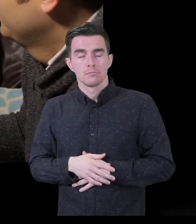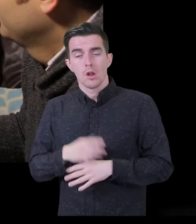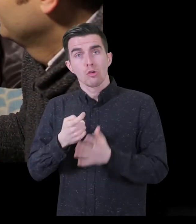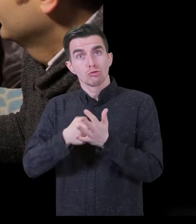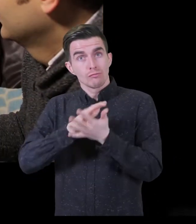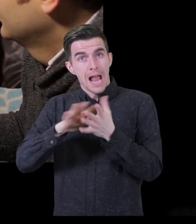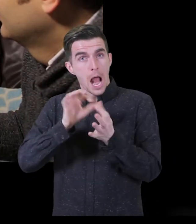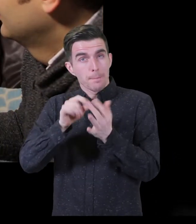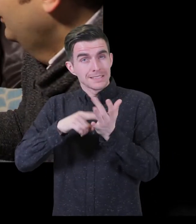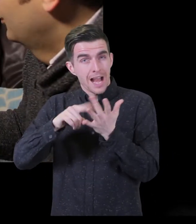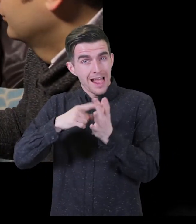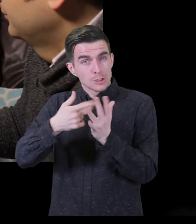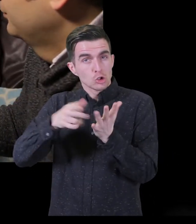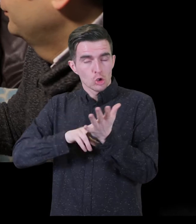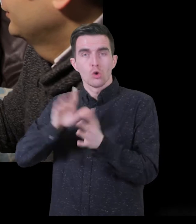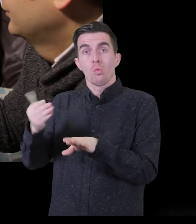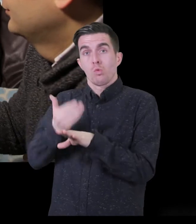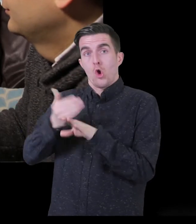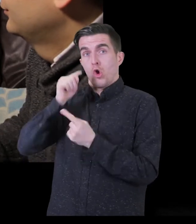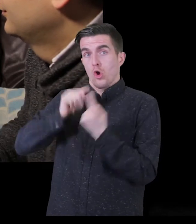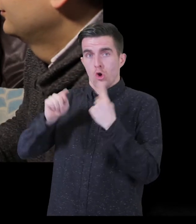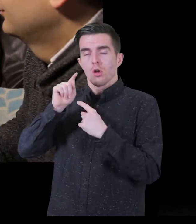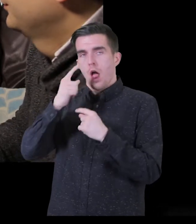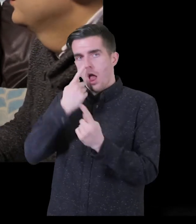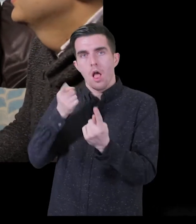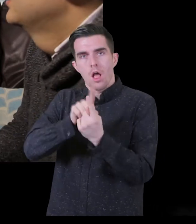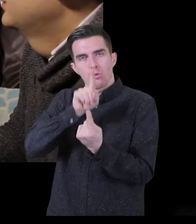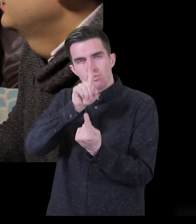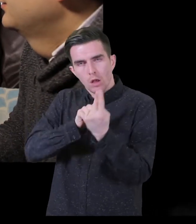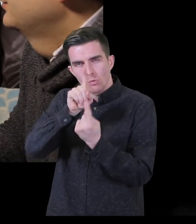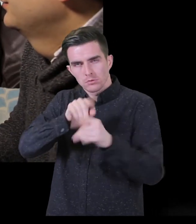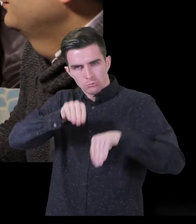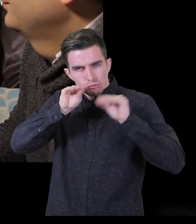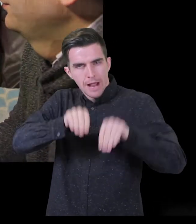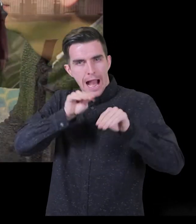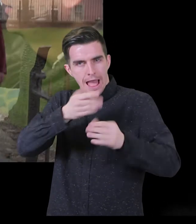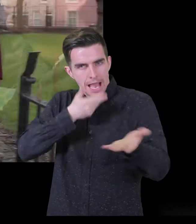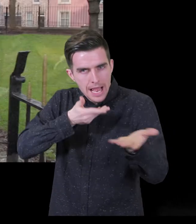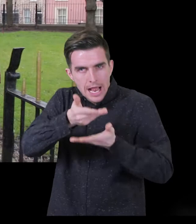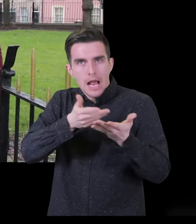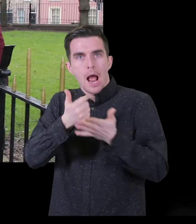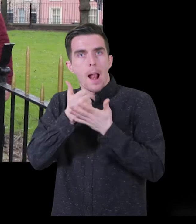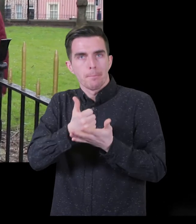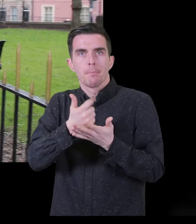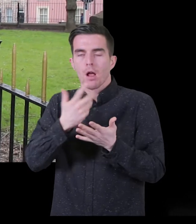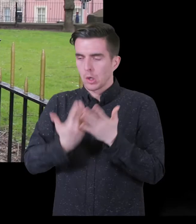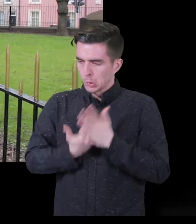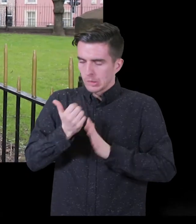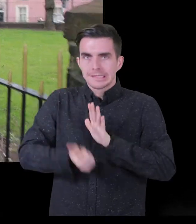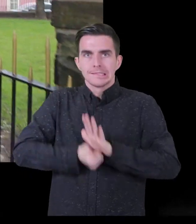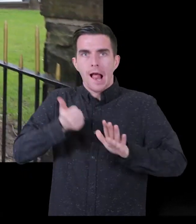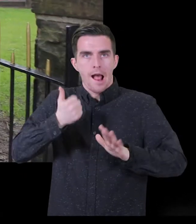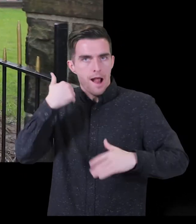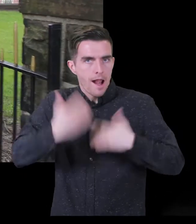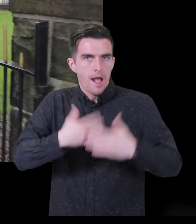one-to-one training to help you learn new skills to maintain your independence and safety. This can be through mobility training,